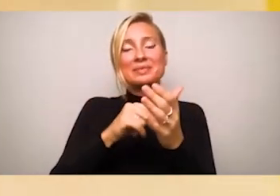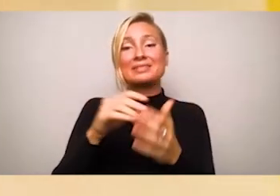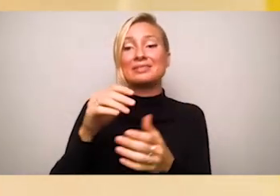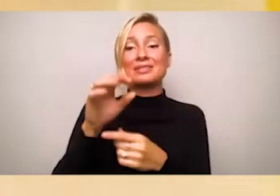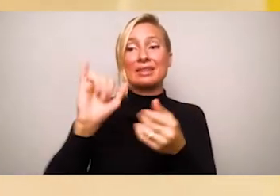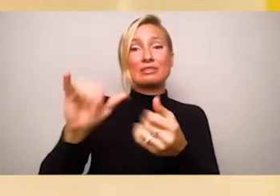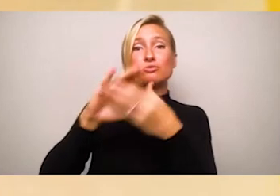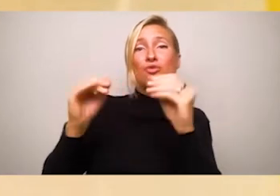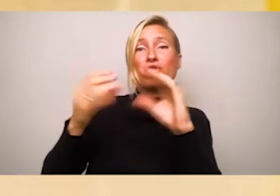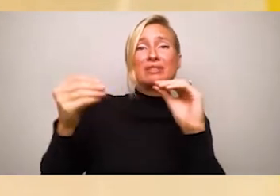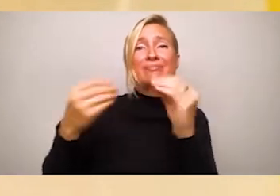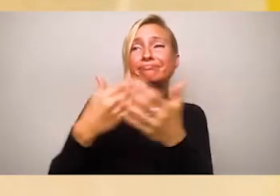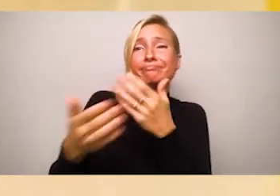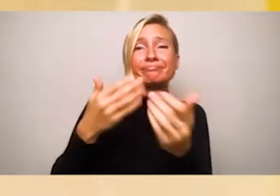becomes.